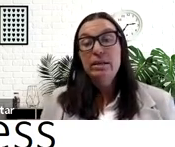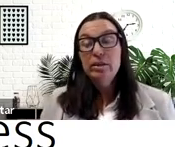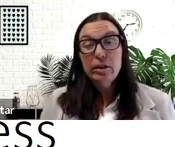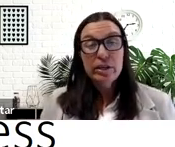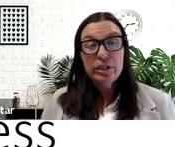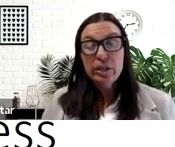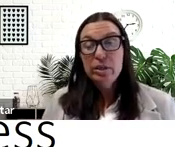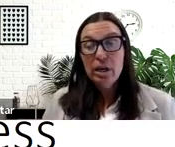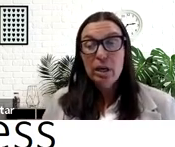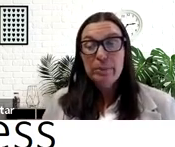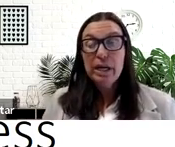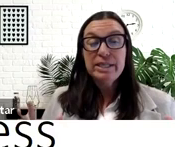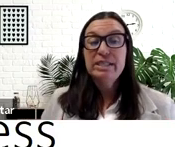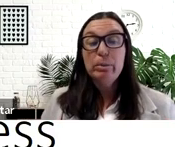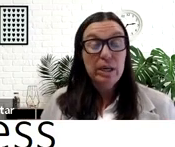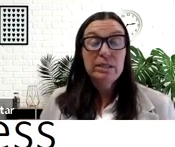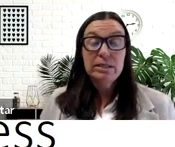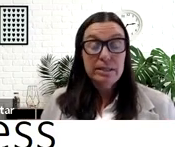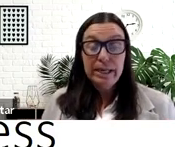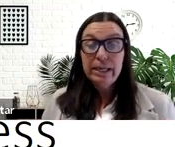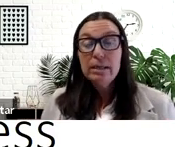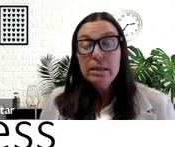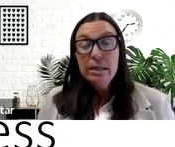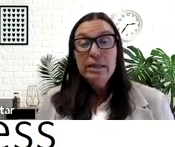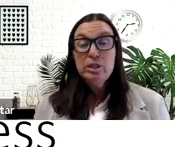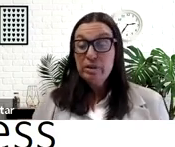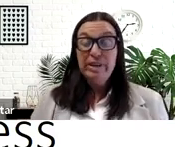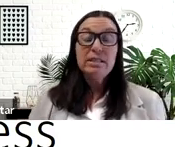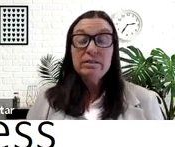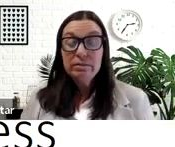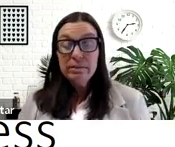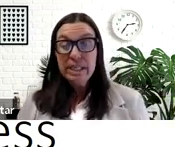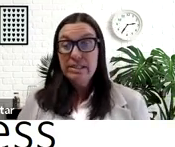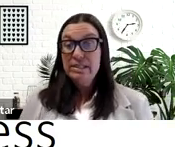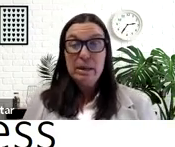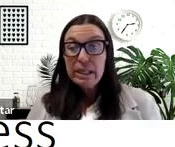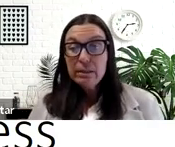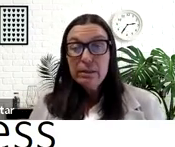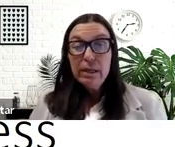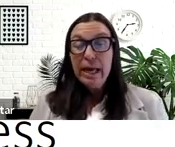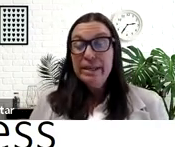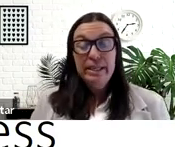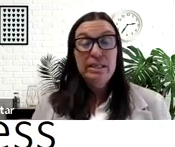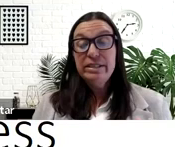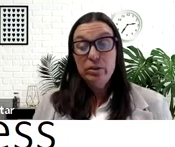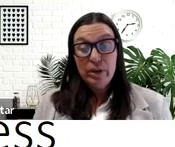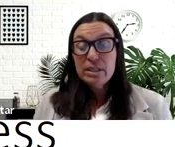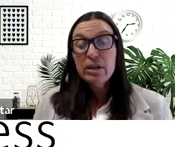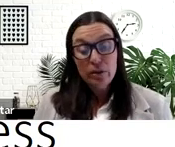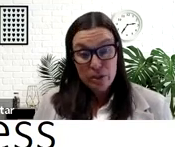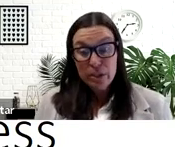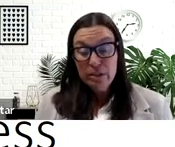in the larger context of American society, is pervasive, it's systemic, and it is